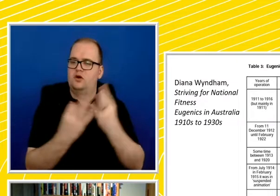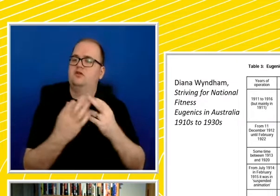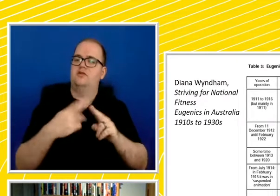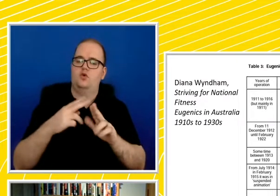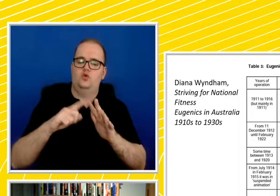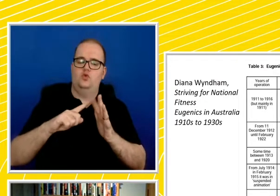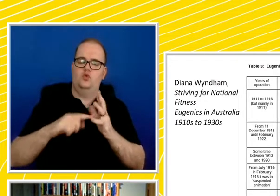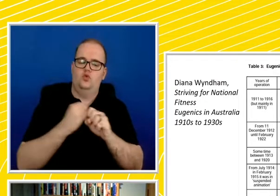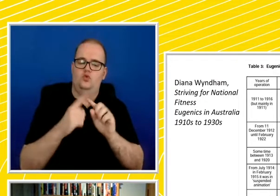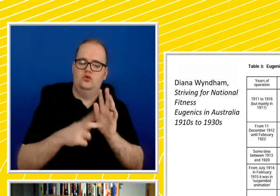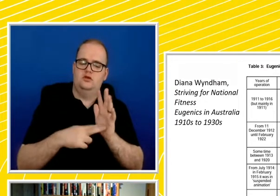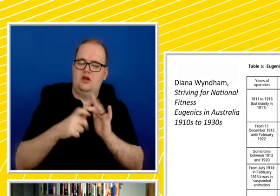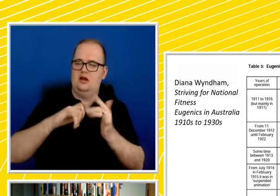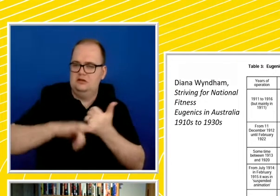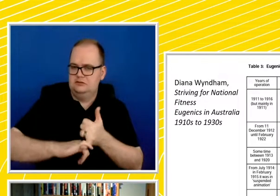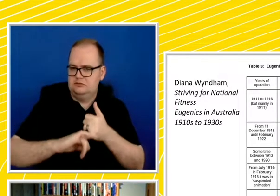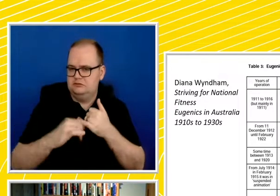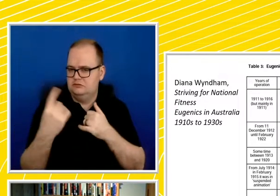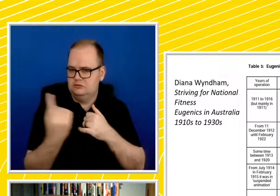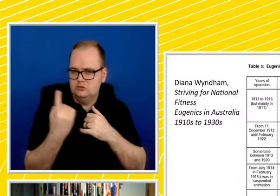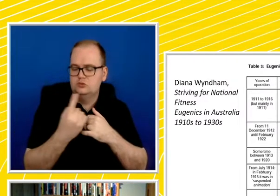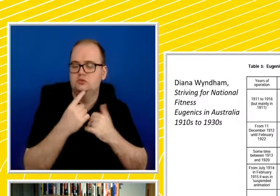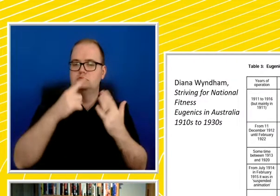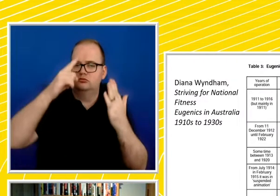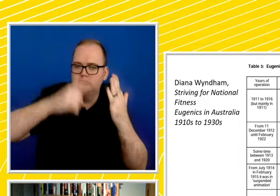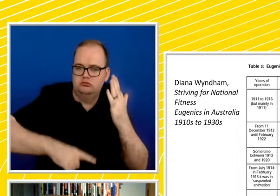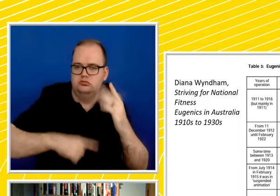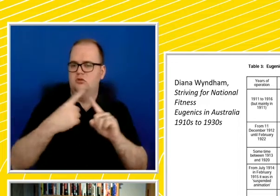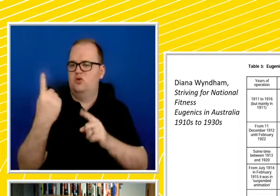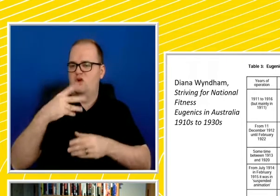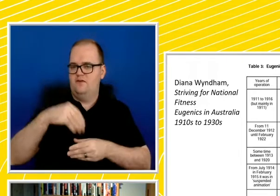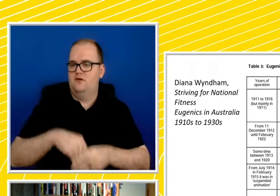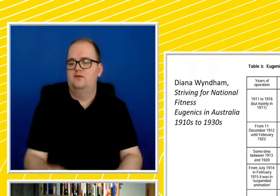and the people, notable members involved.